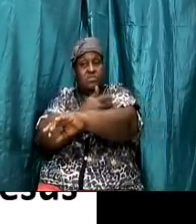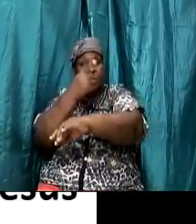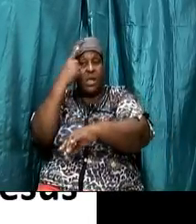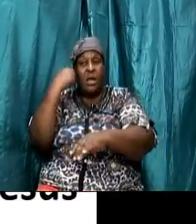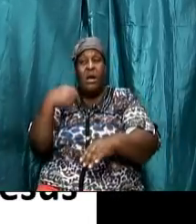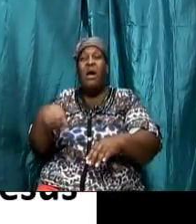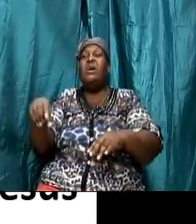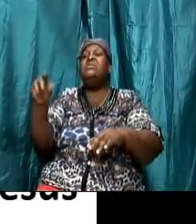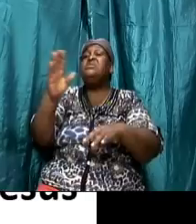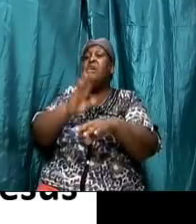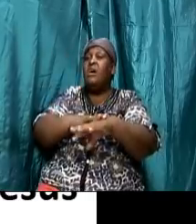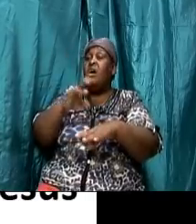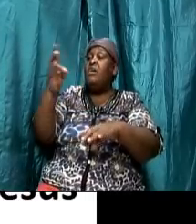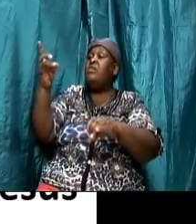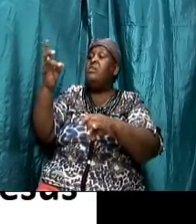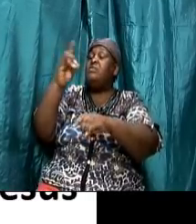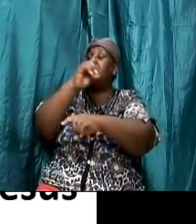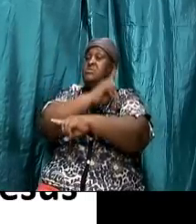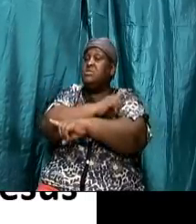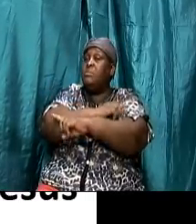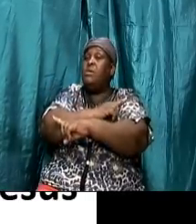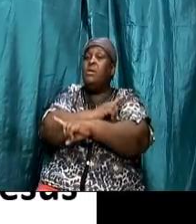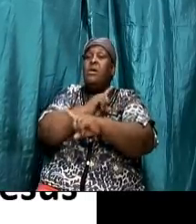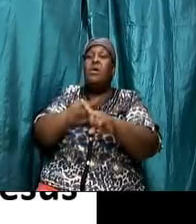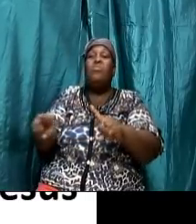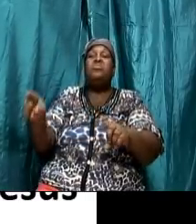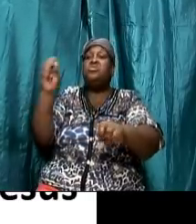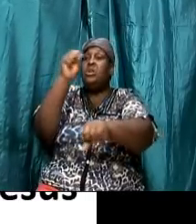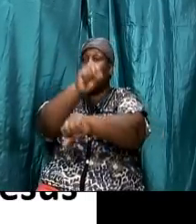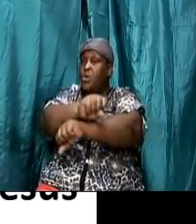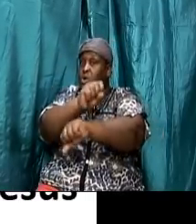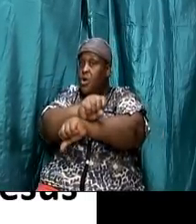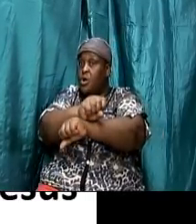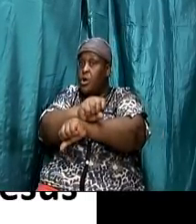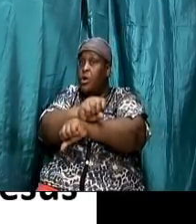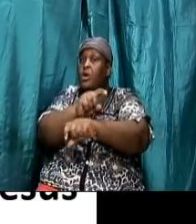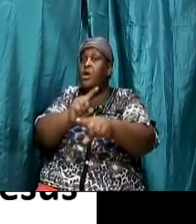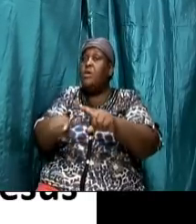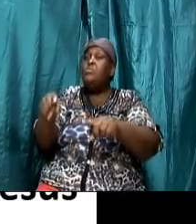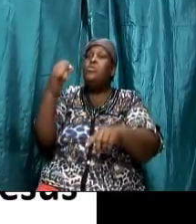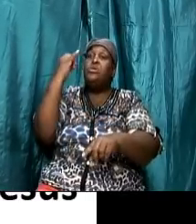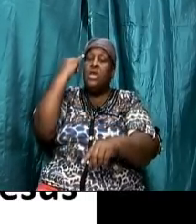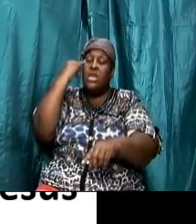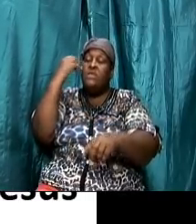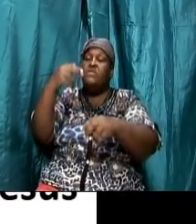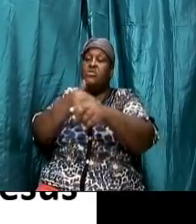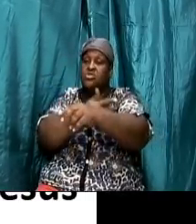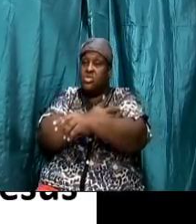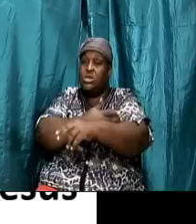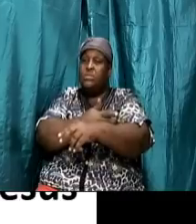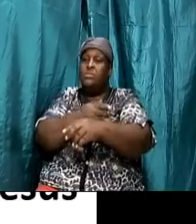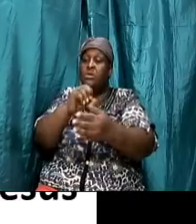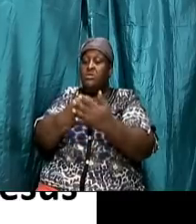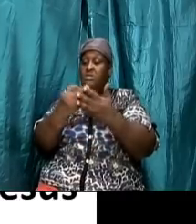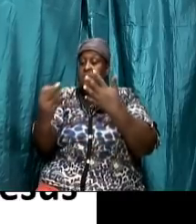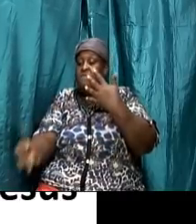be a burden you're not supposed to lift anything but guess what if your sheep falls into a pit you have to take him out